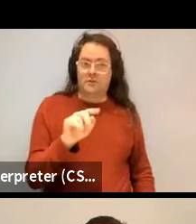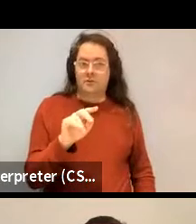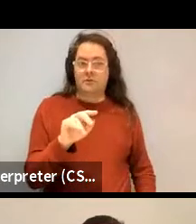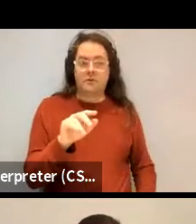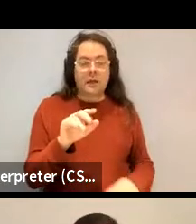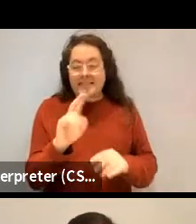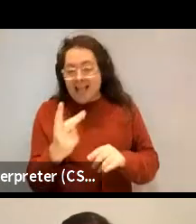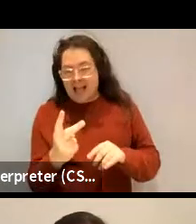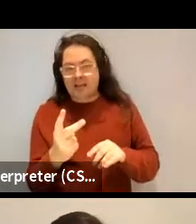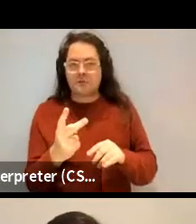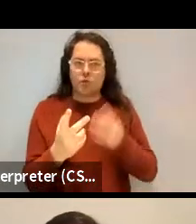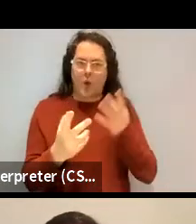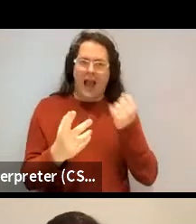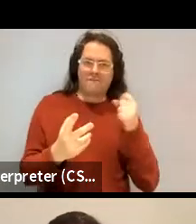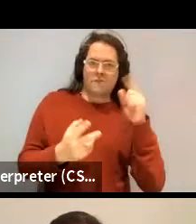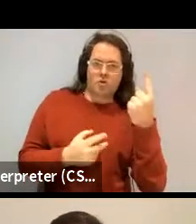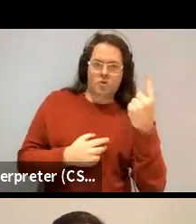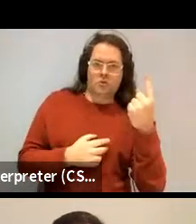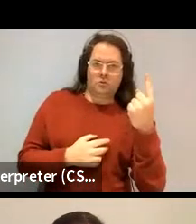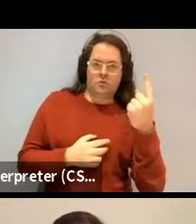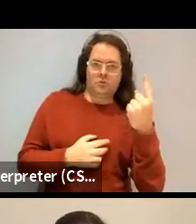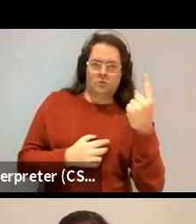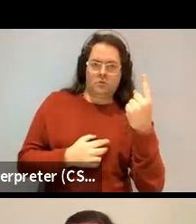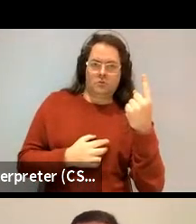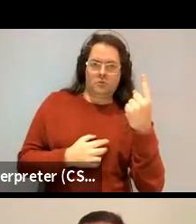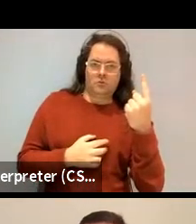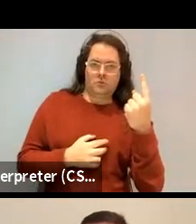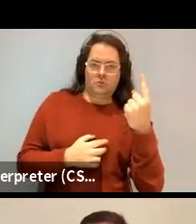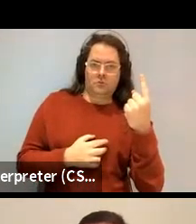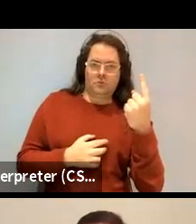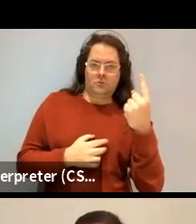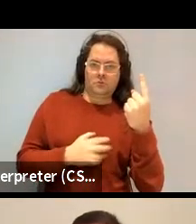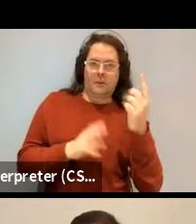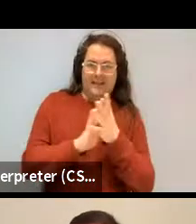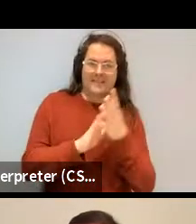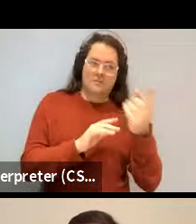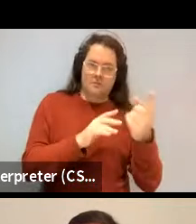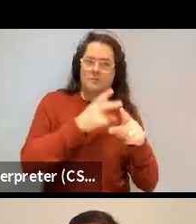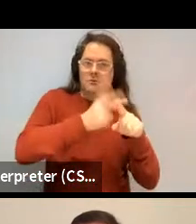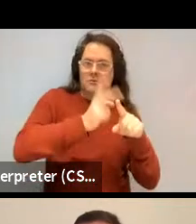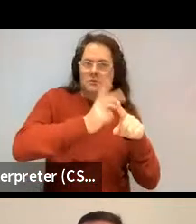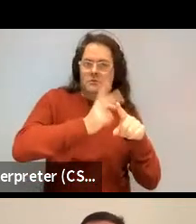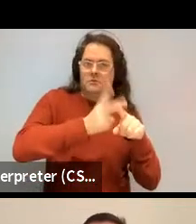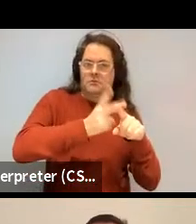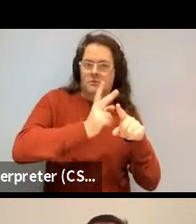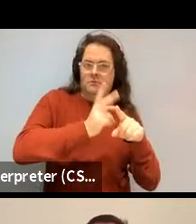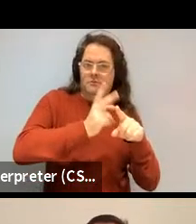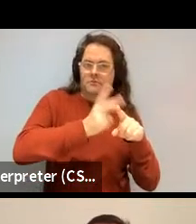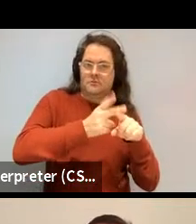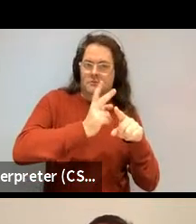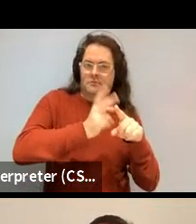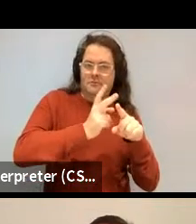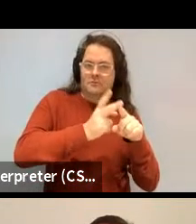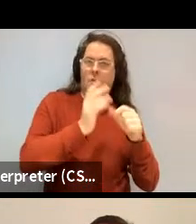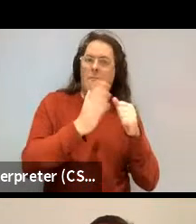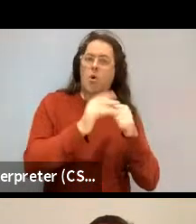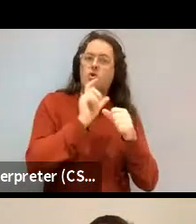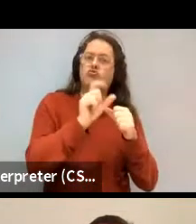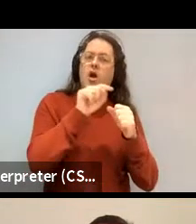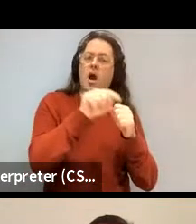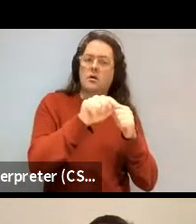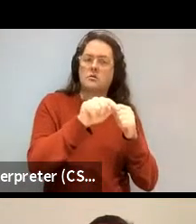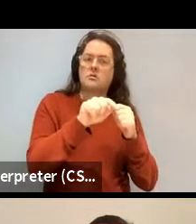a first, so so it's going to be more frequent and that means it's going to get reduced. And so if there's going to be more chance for it to